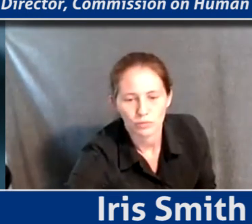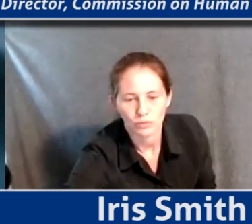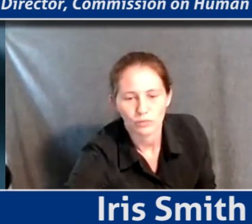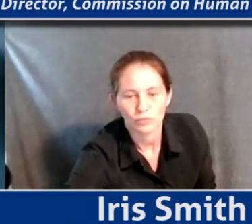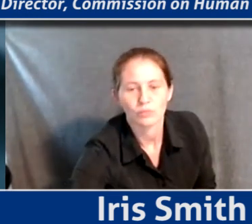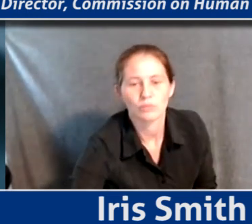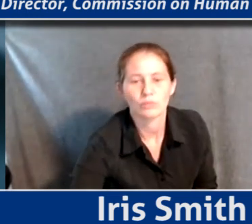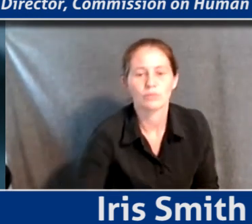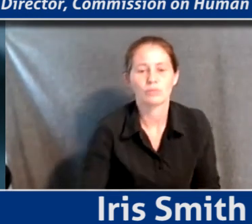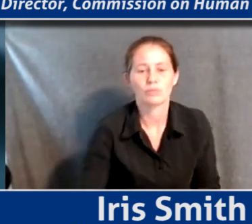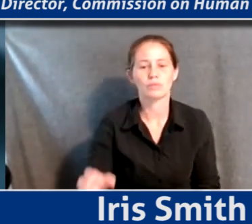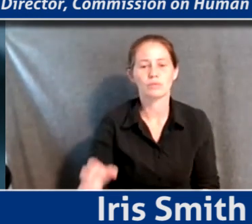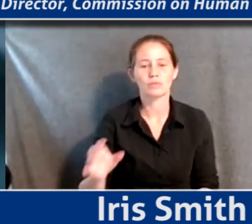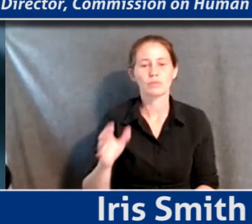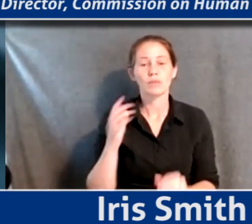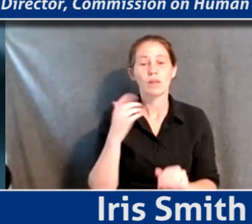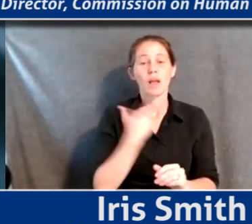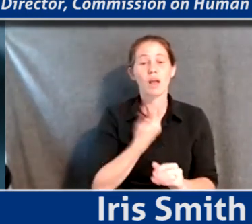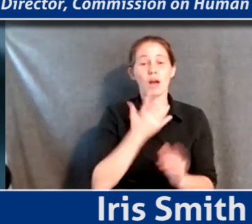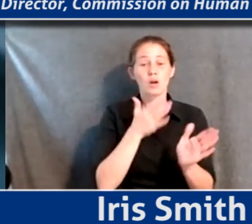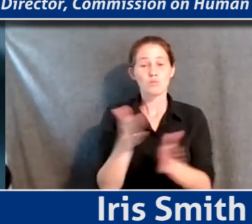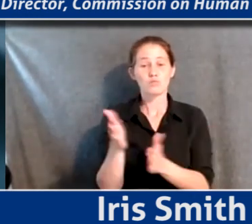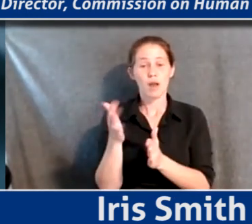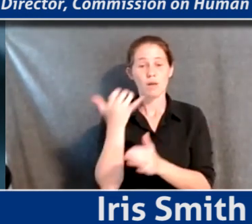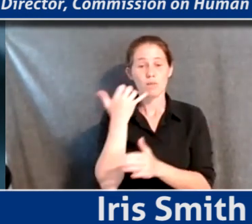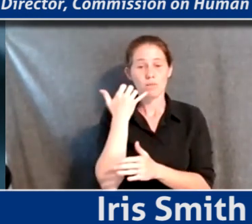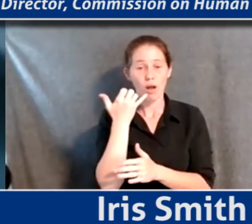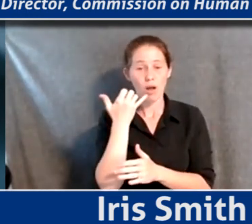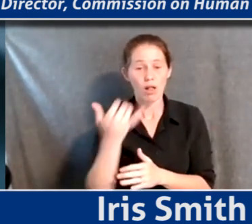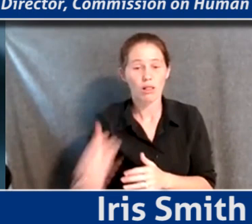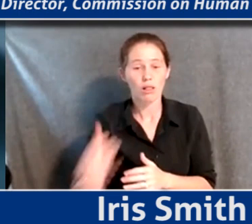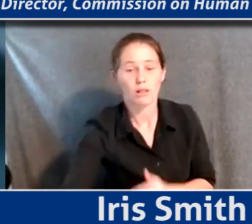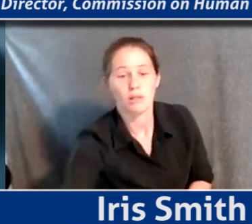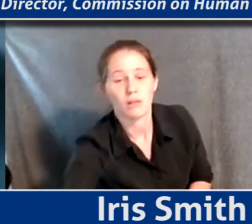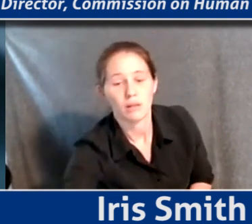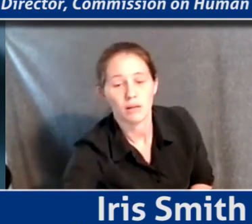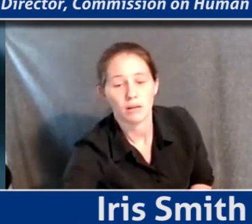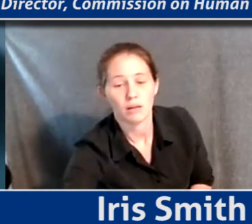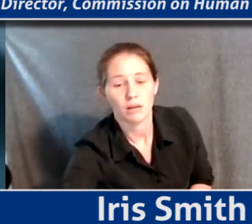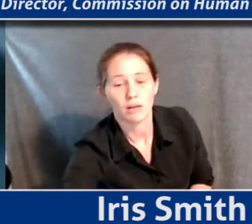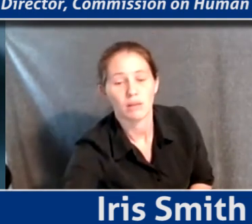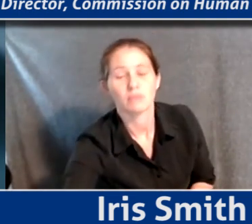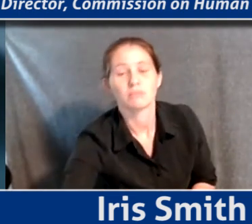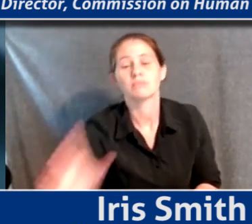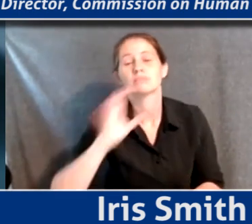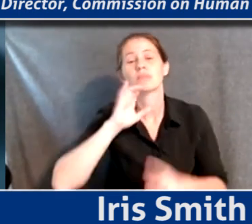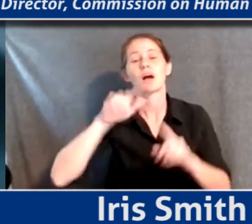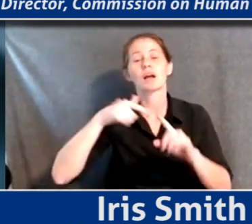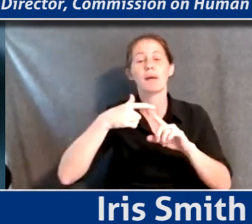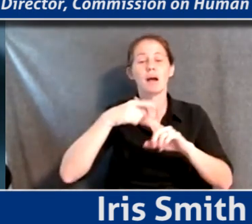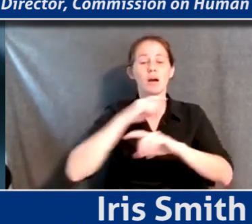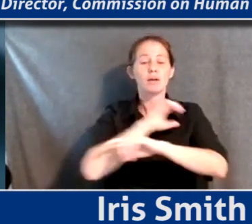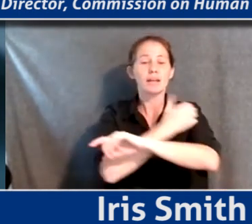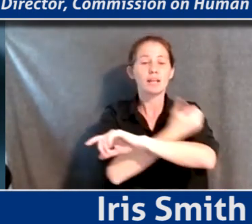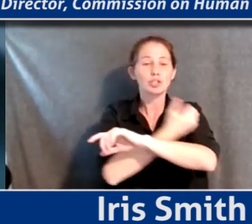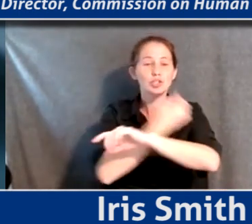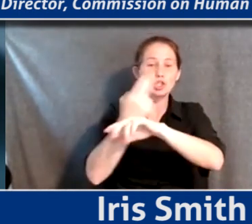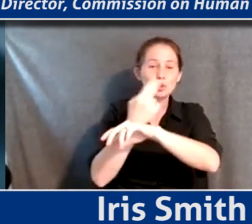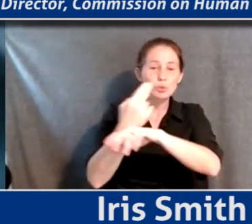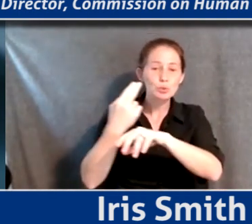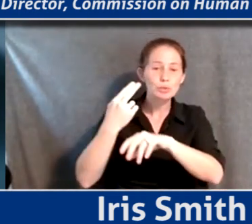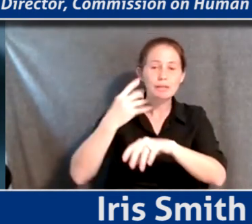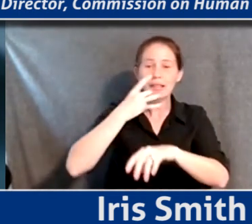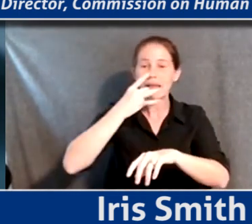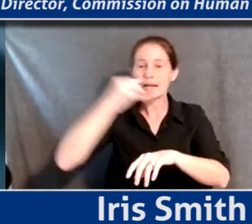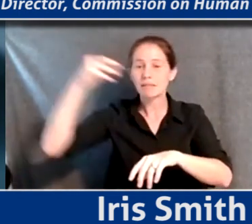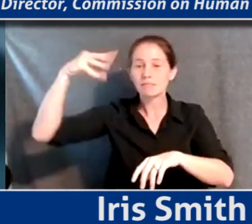You know, in our prep call, we were talking about lighting and, you know, the energy use of the lighting and how expensive it is, you